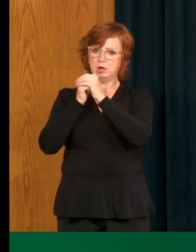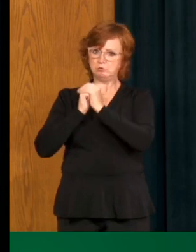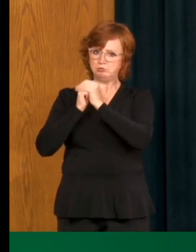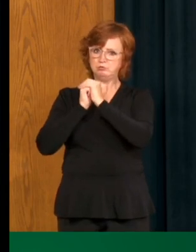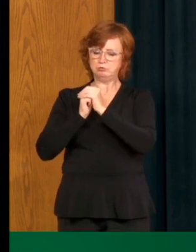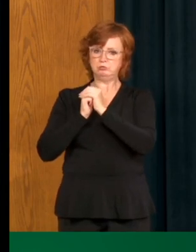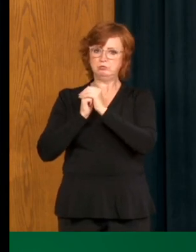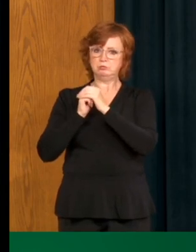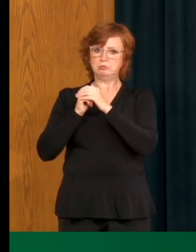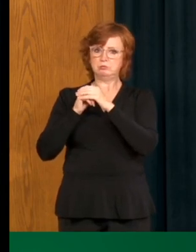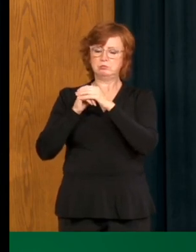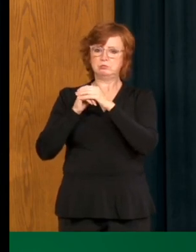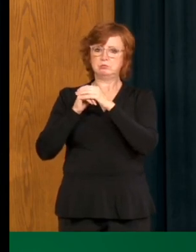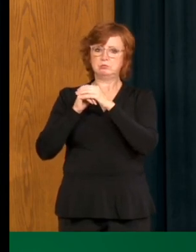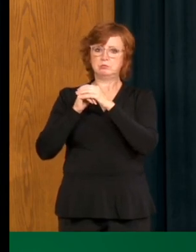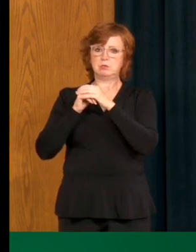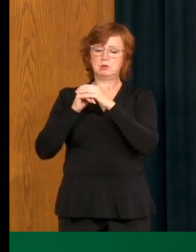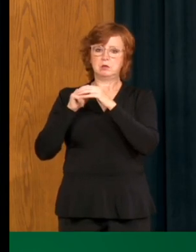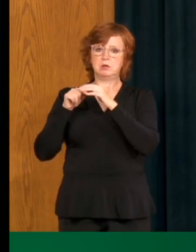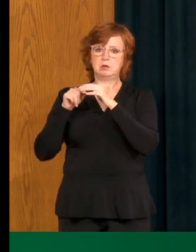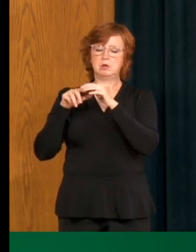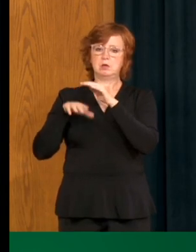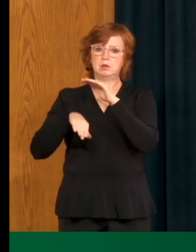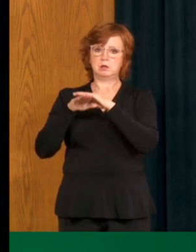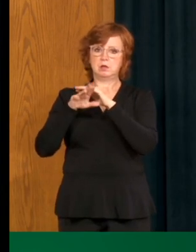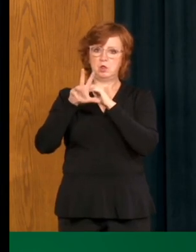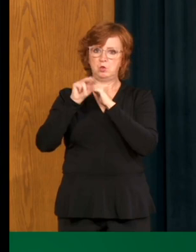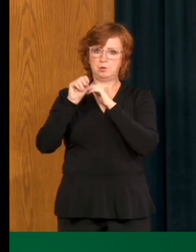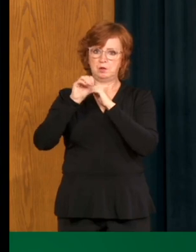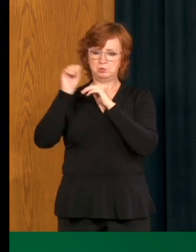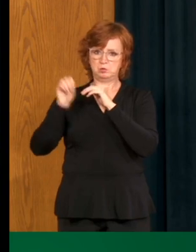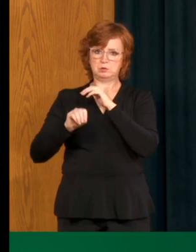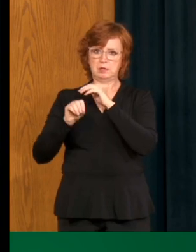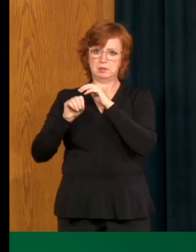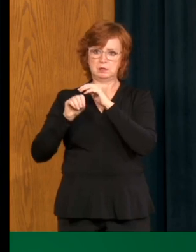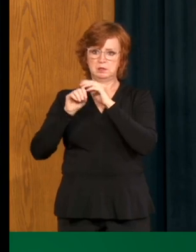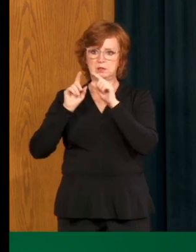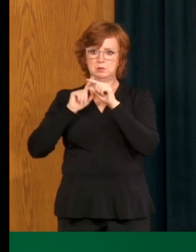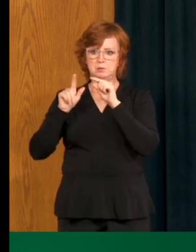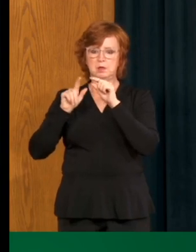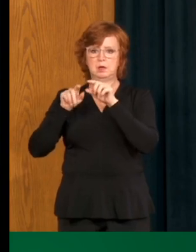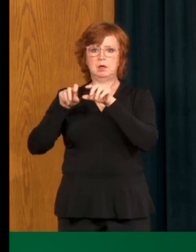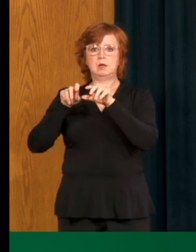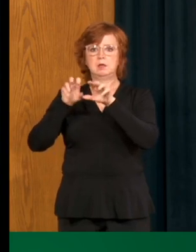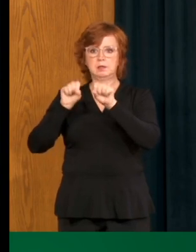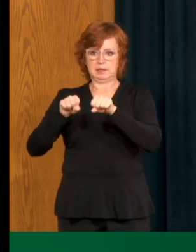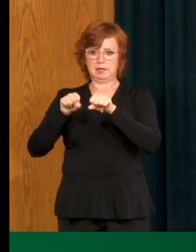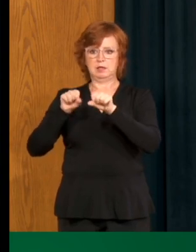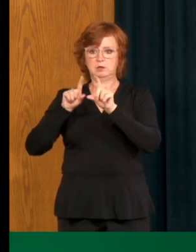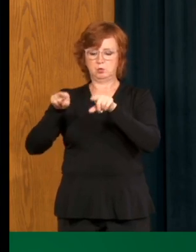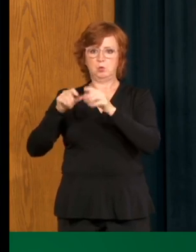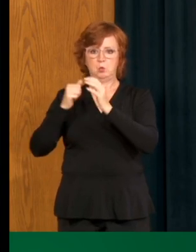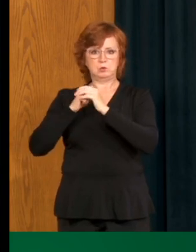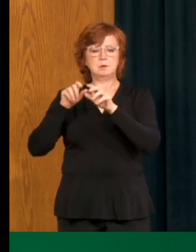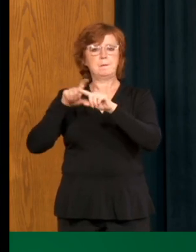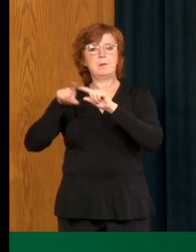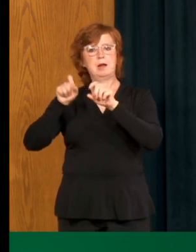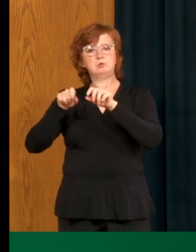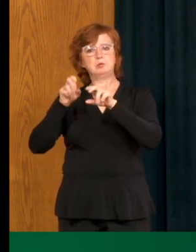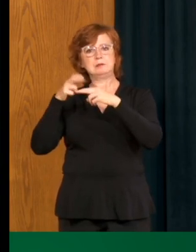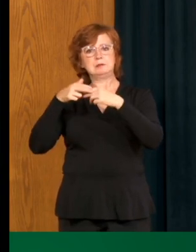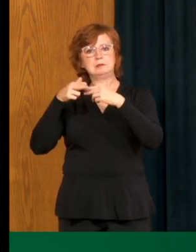up to about a 30 percent capacity. Again, the SHA will be providing the opportunity